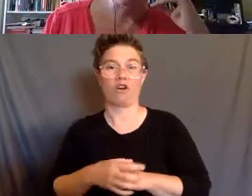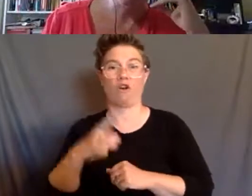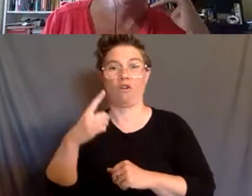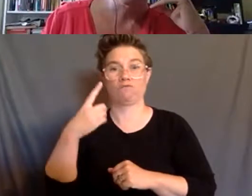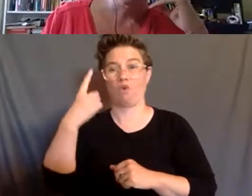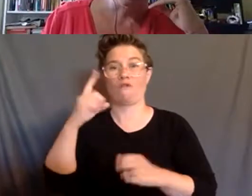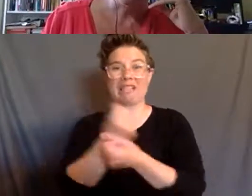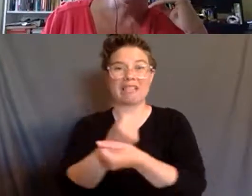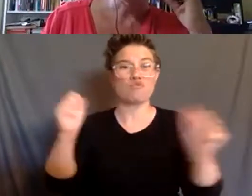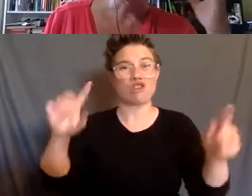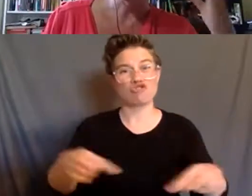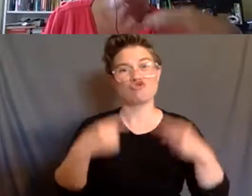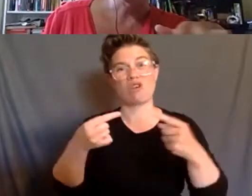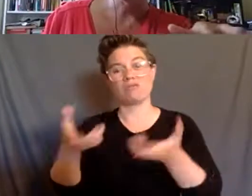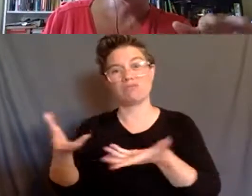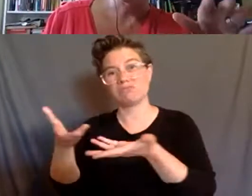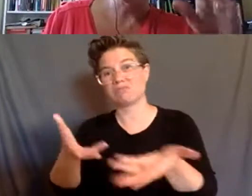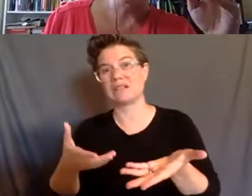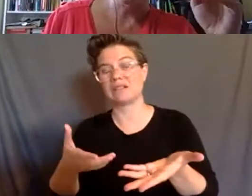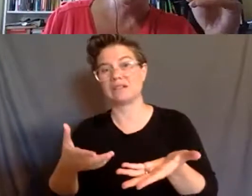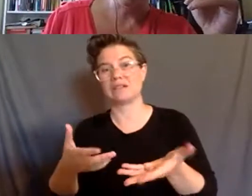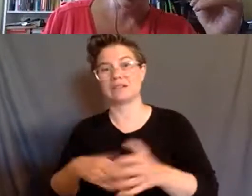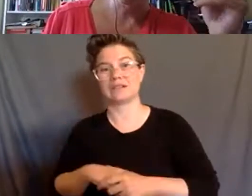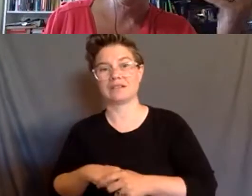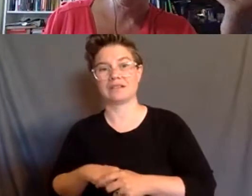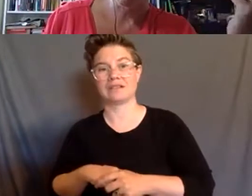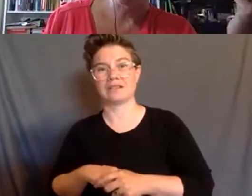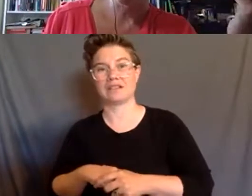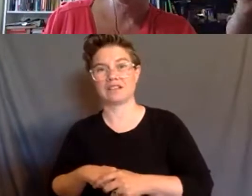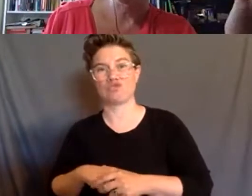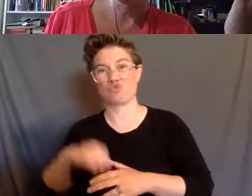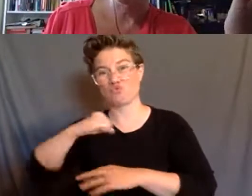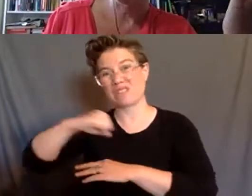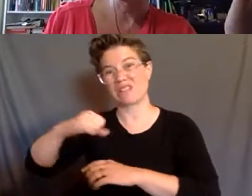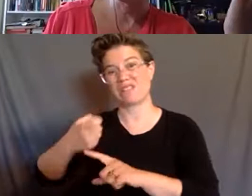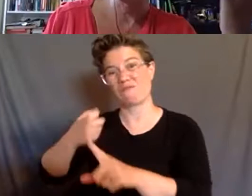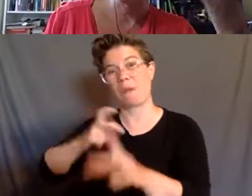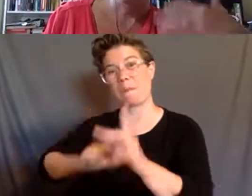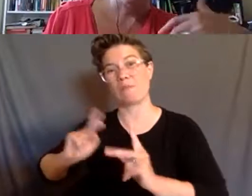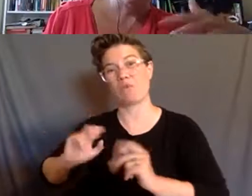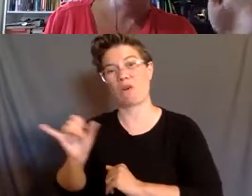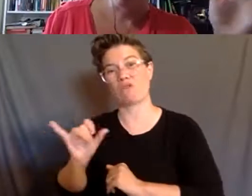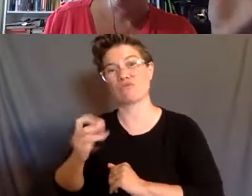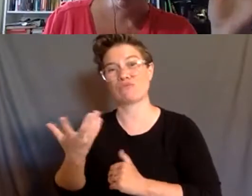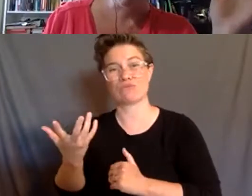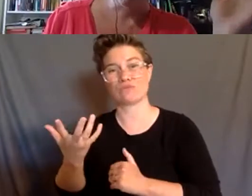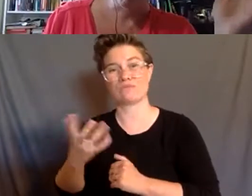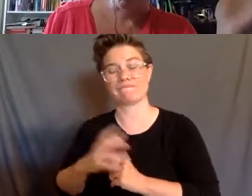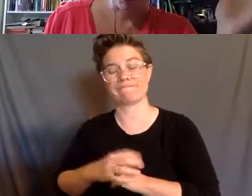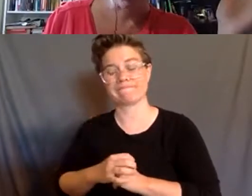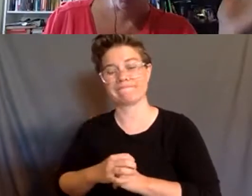broadly. A lot of the resistance to deinstitutionalization came from people who were also, you know,